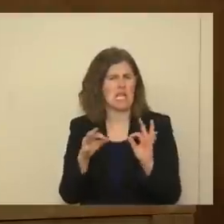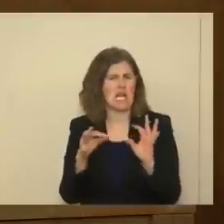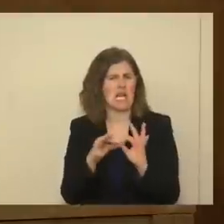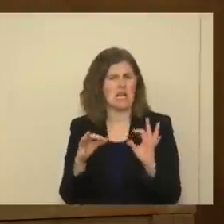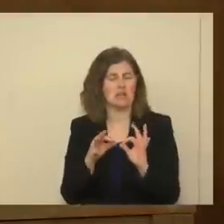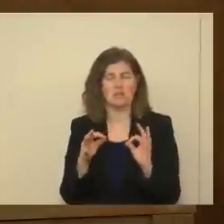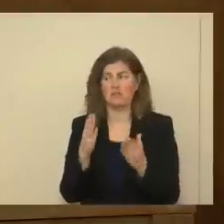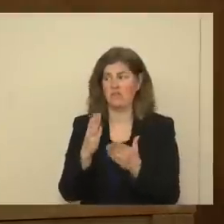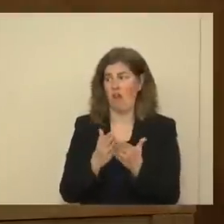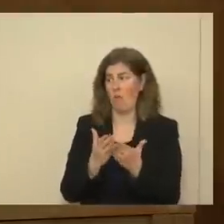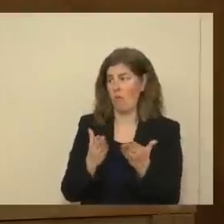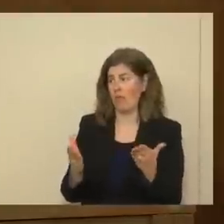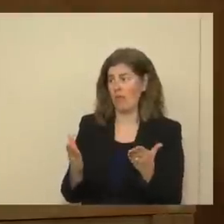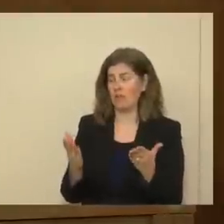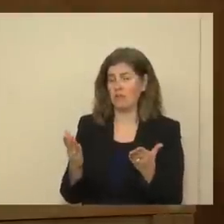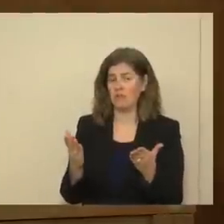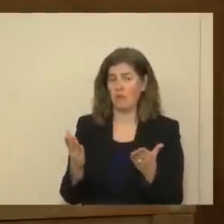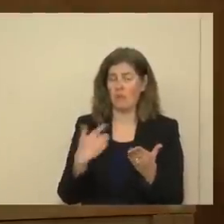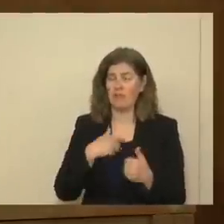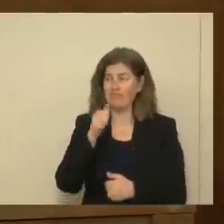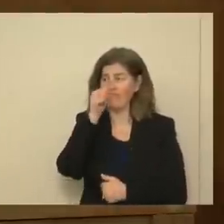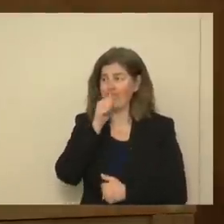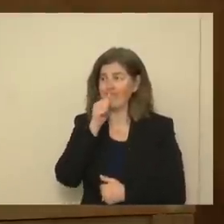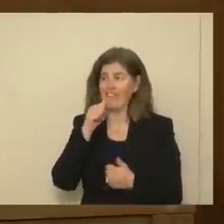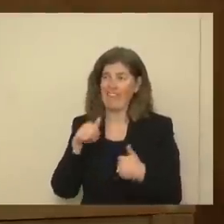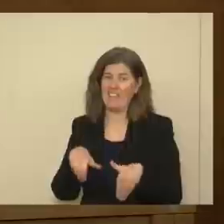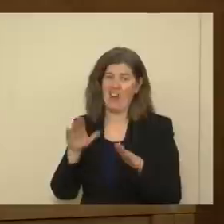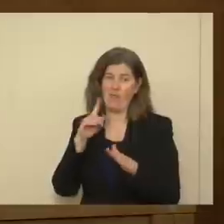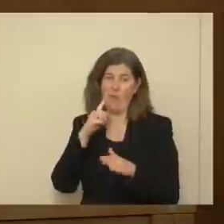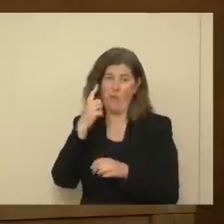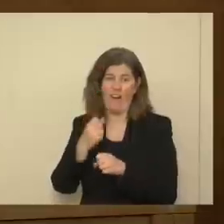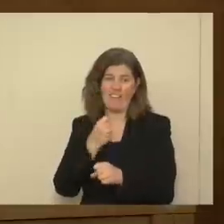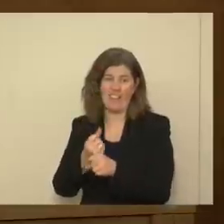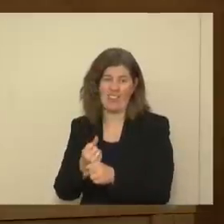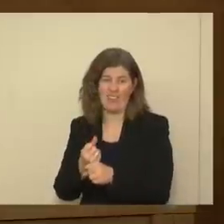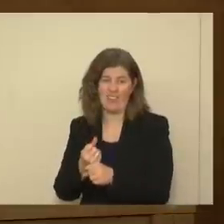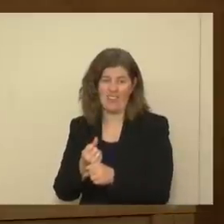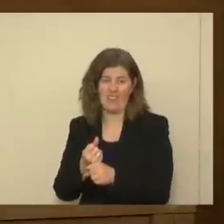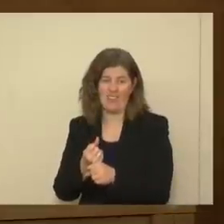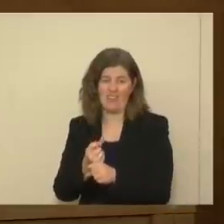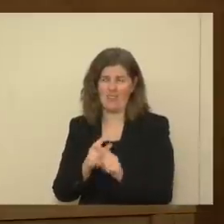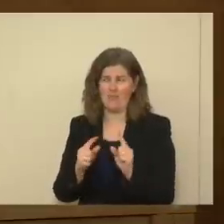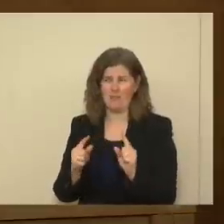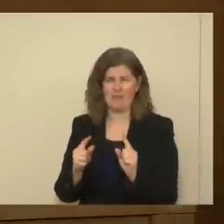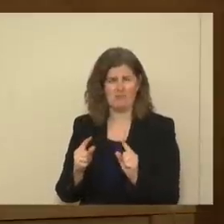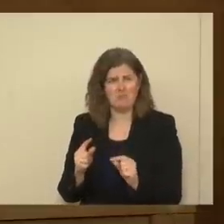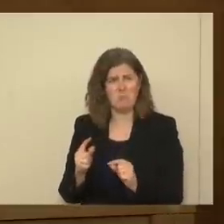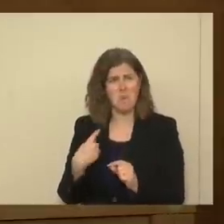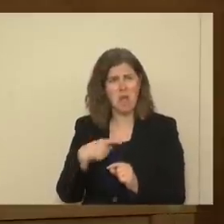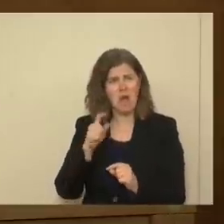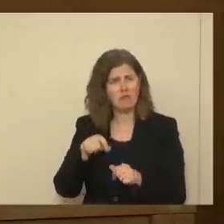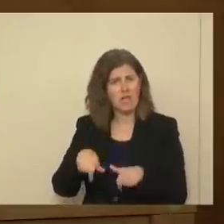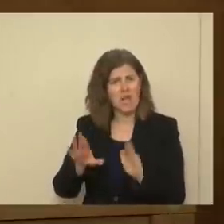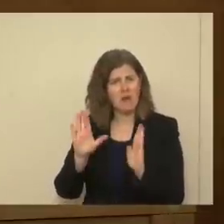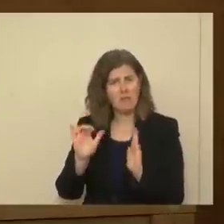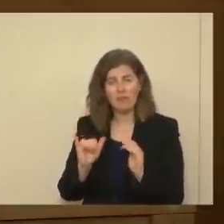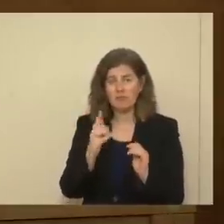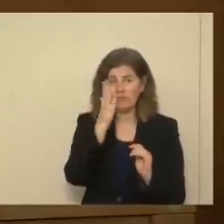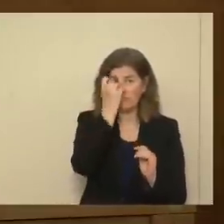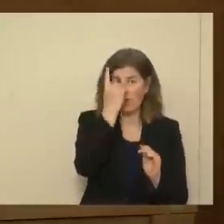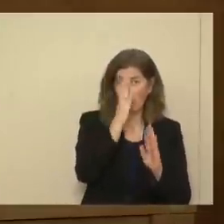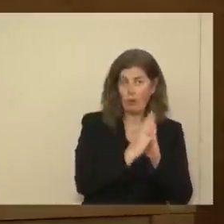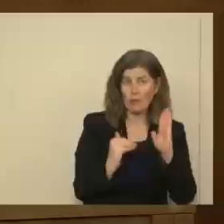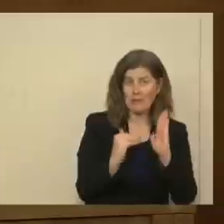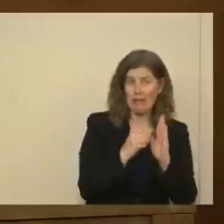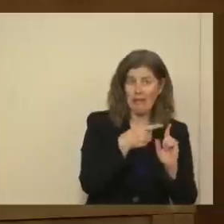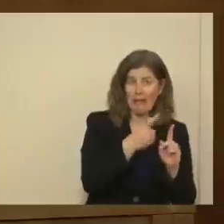simply some things that we have to live without for a year during the middle of a pandemic, but I don't know that this has to be one of them. New Zealand figured it